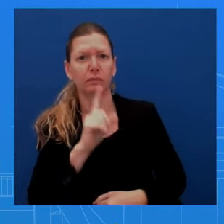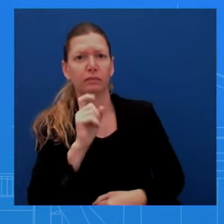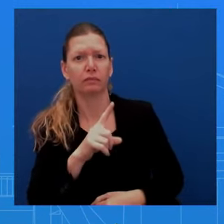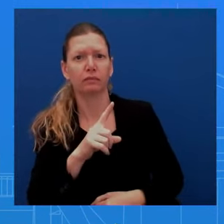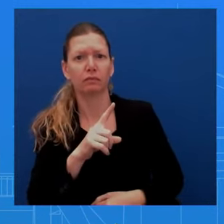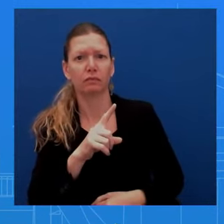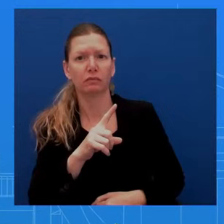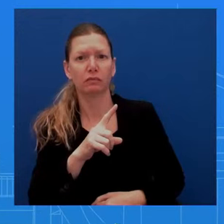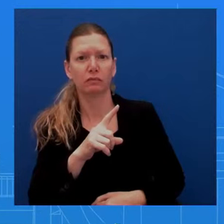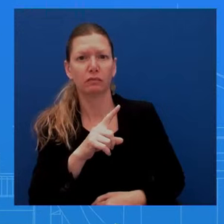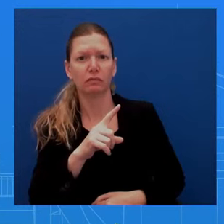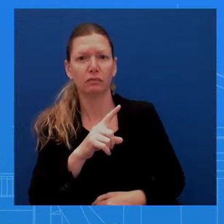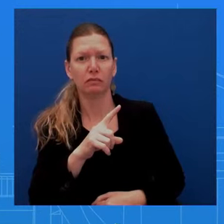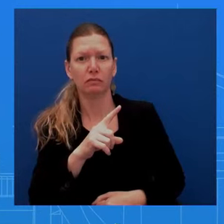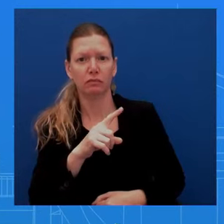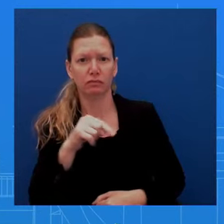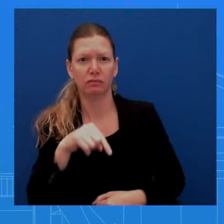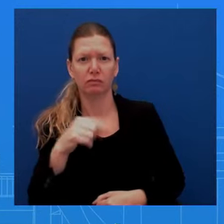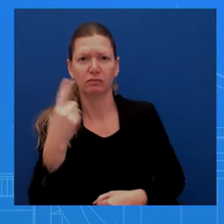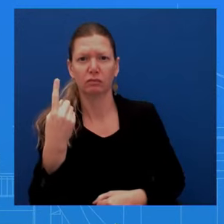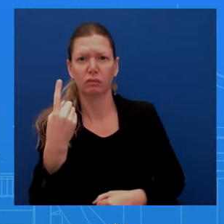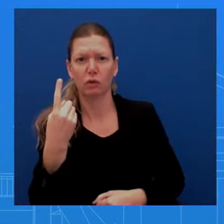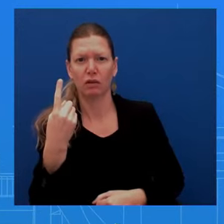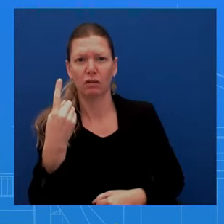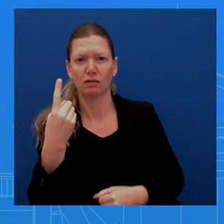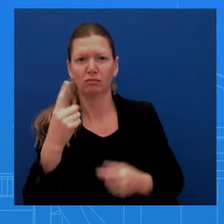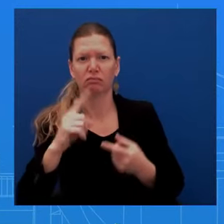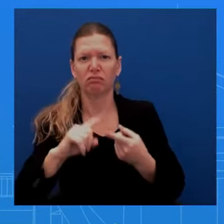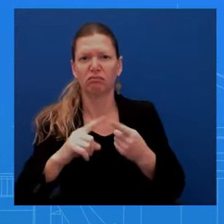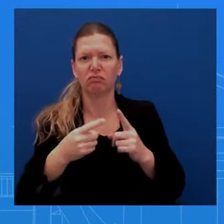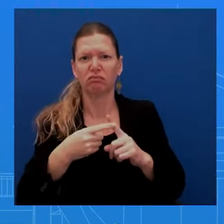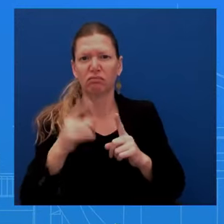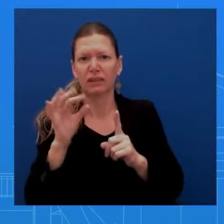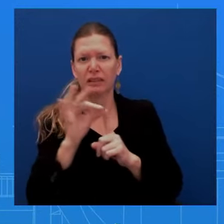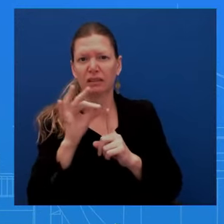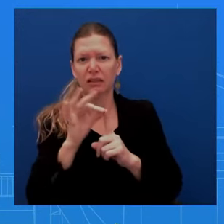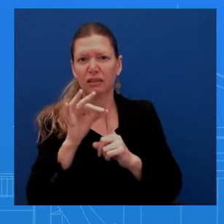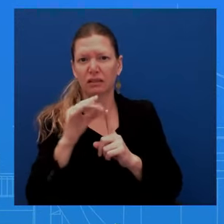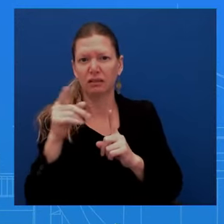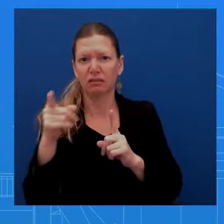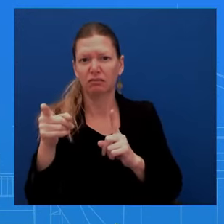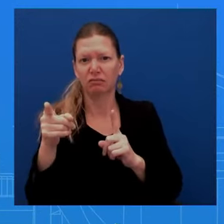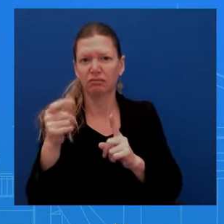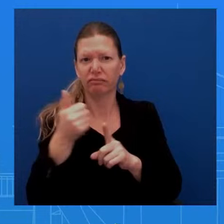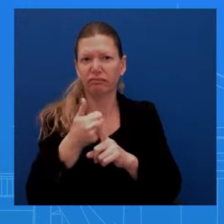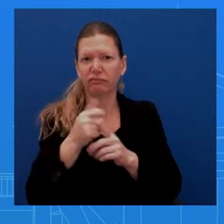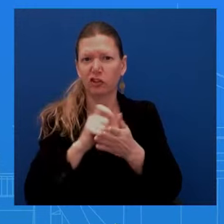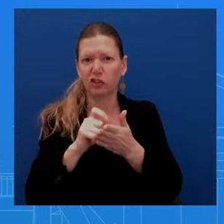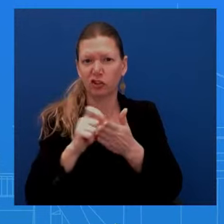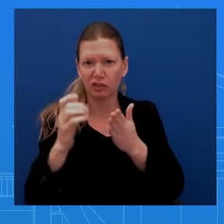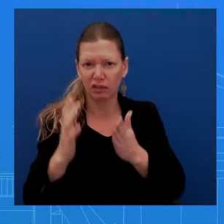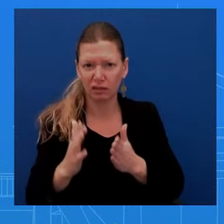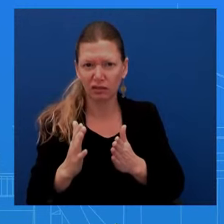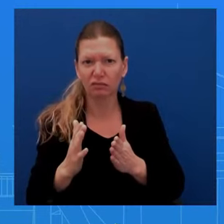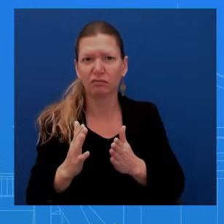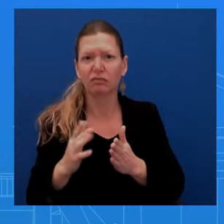He started an English newspaper 40 years ago when the city did not have even a journalism department.